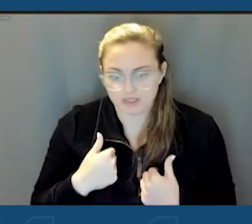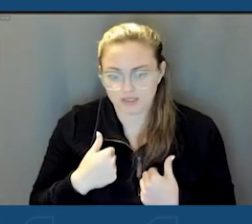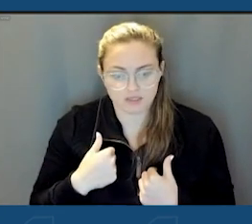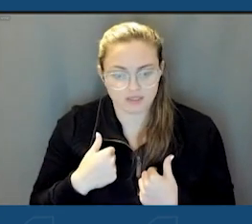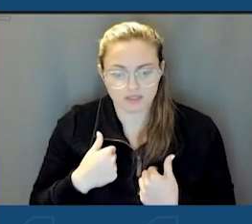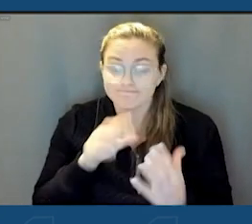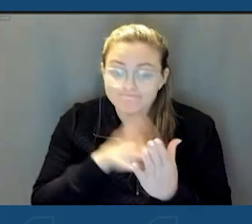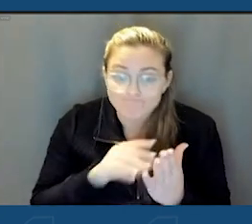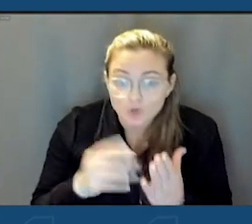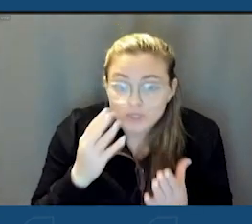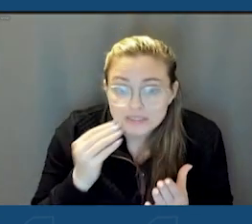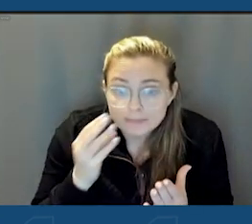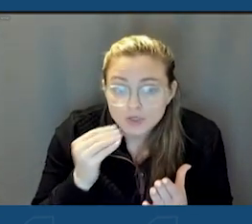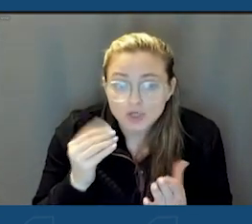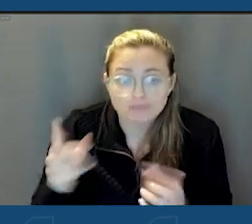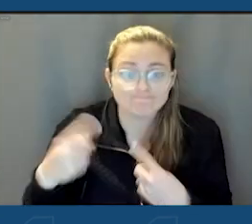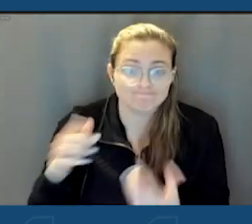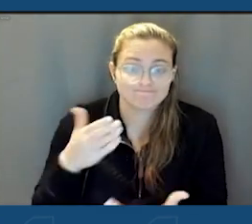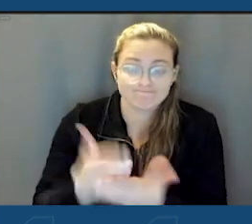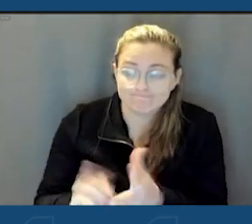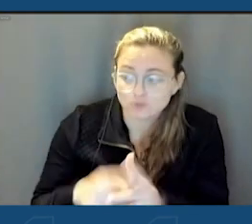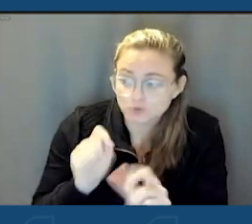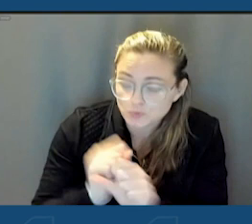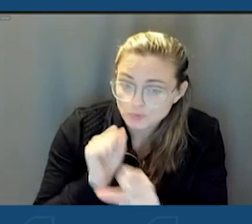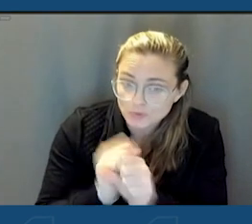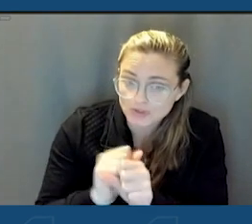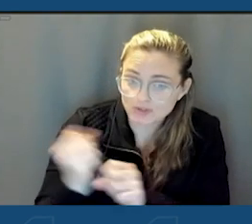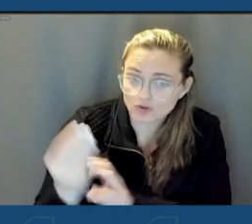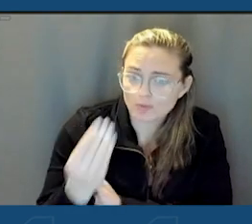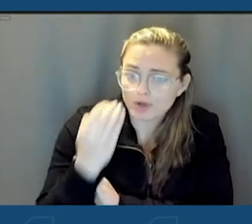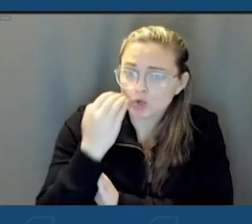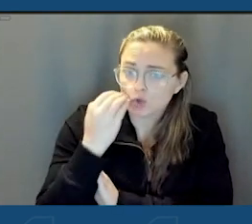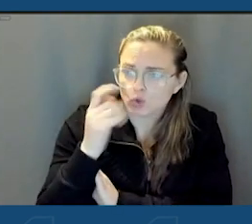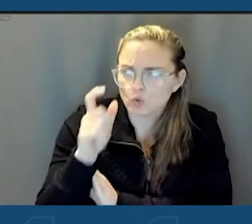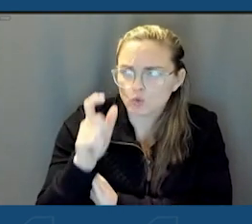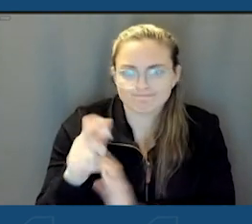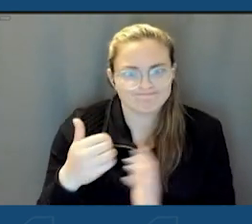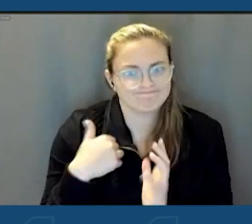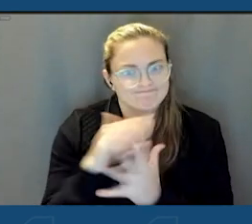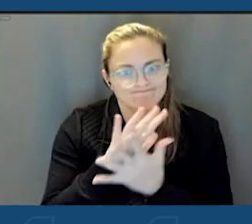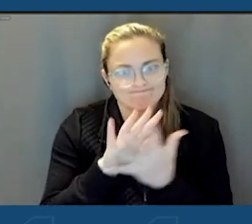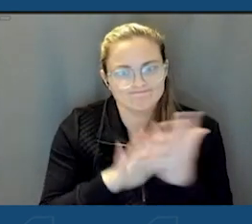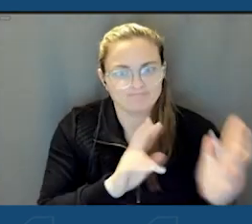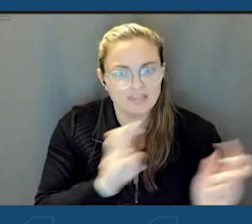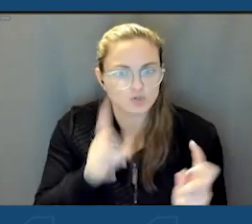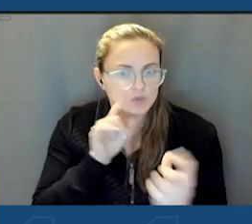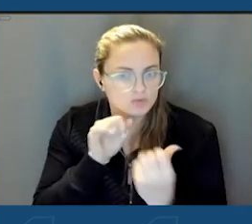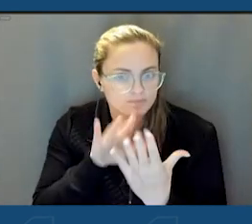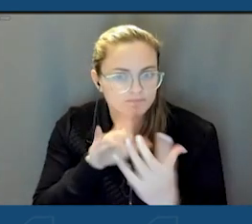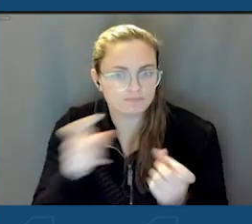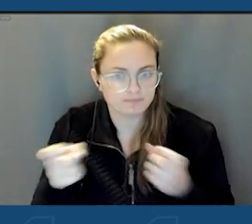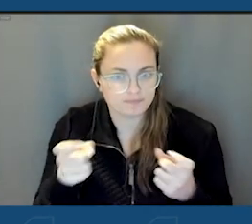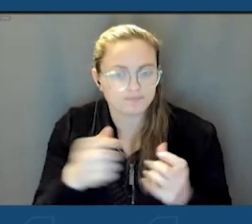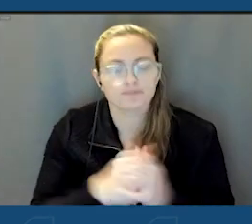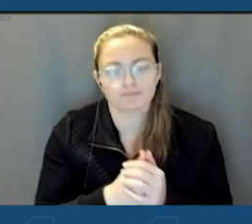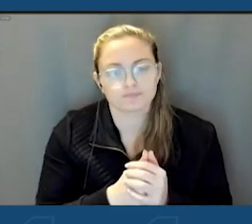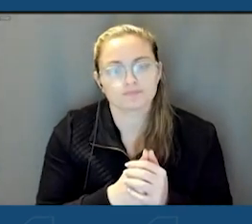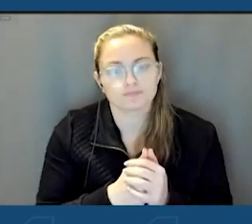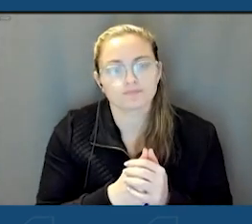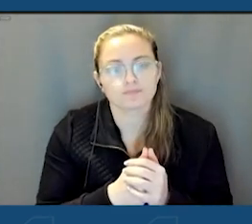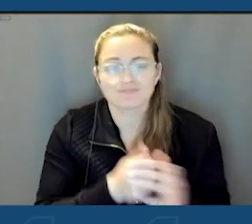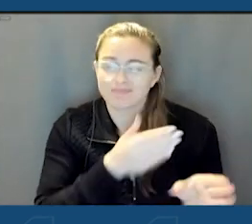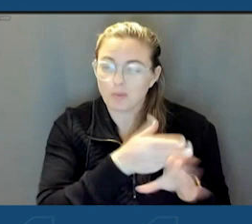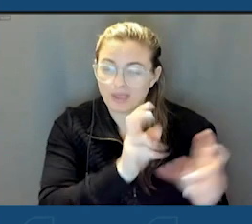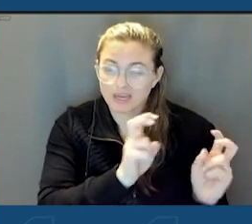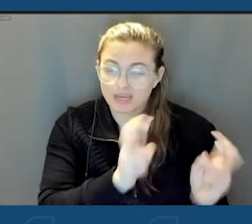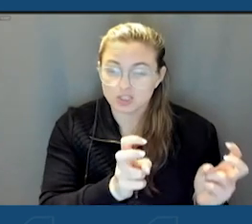learning experience since I came into office. I knew that we had issues that we had to deal with. Uh, and the main issue was